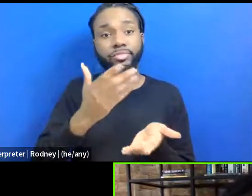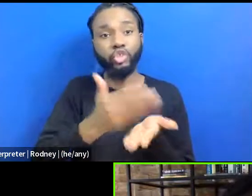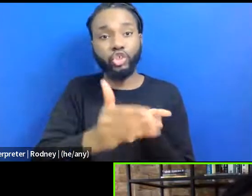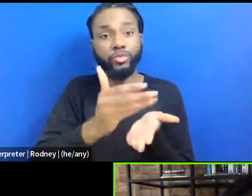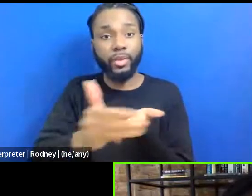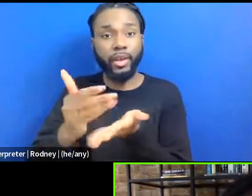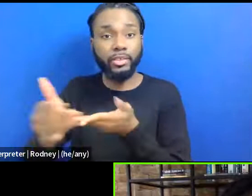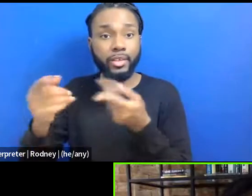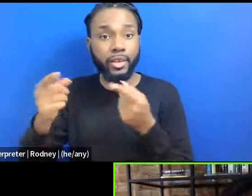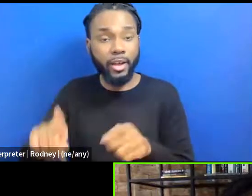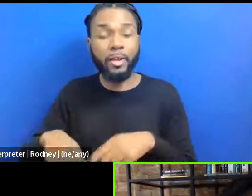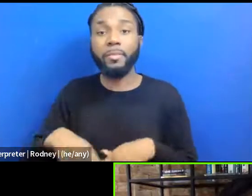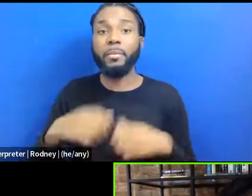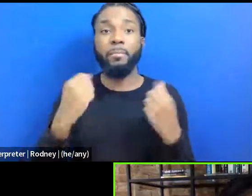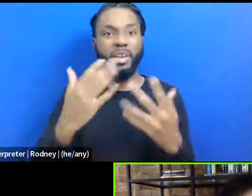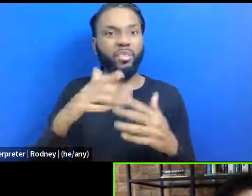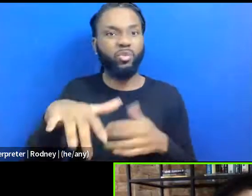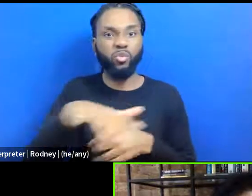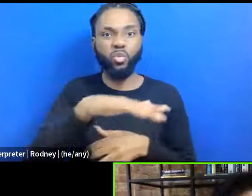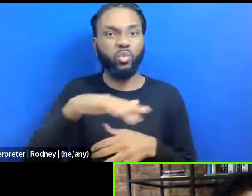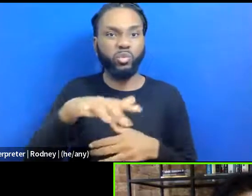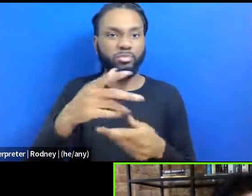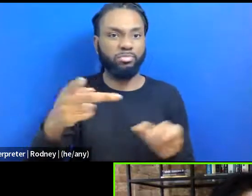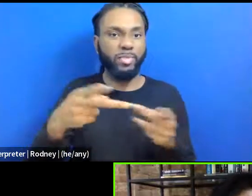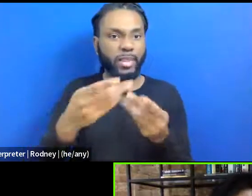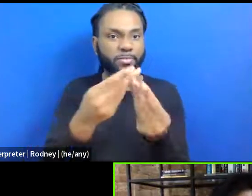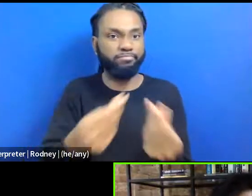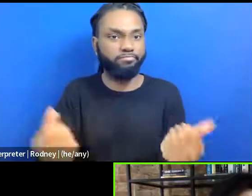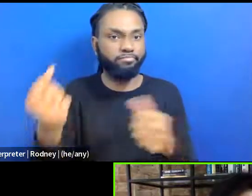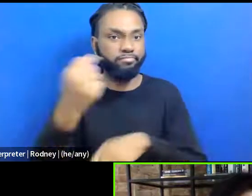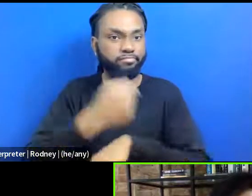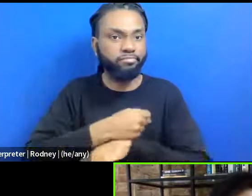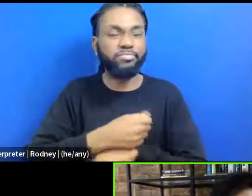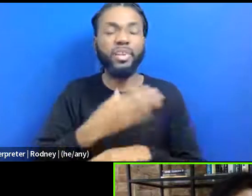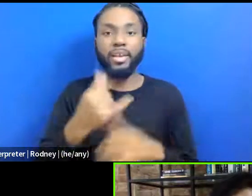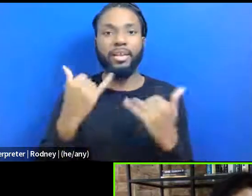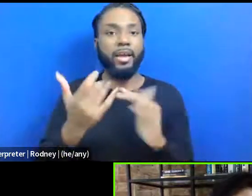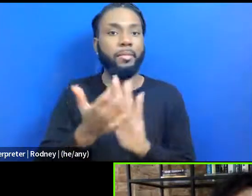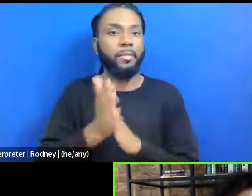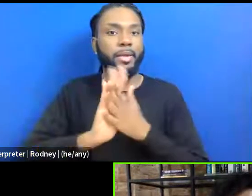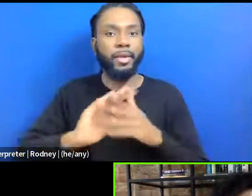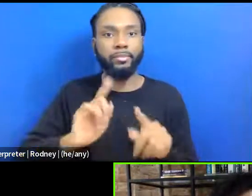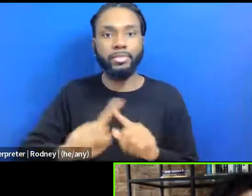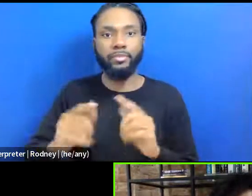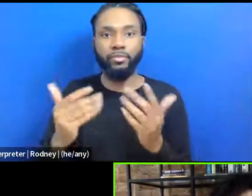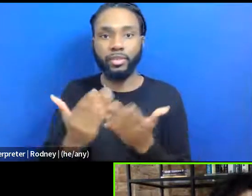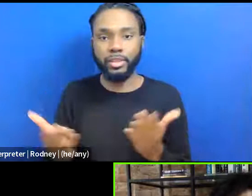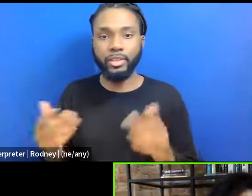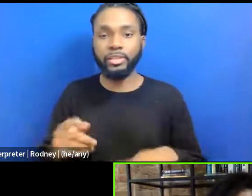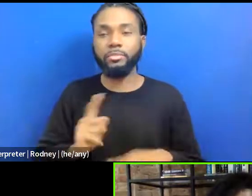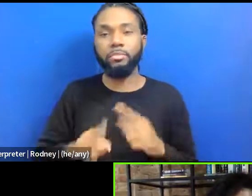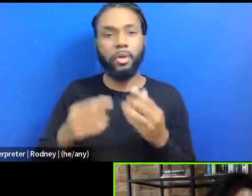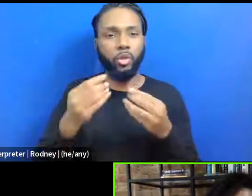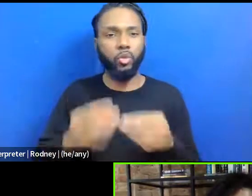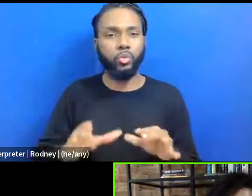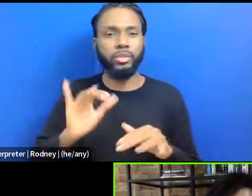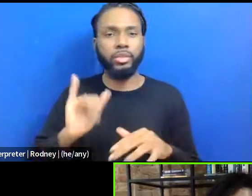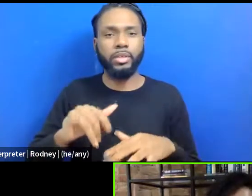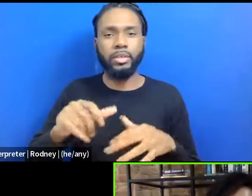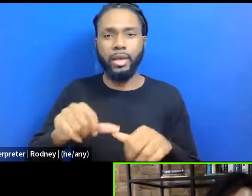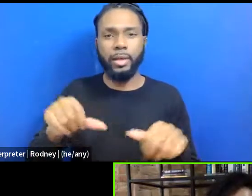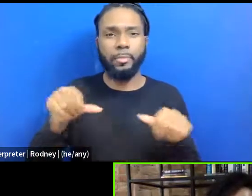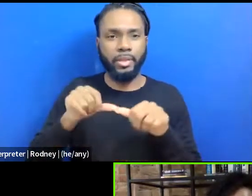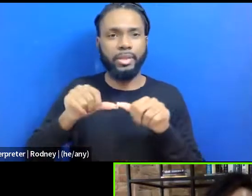spaces do not exist anymore and have become a number of different things, losing that sort of place-based history.